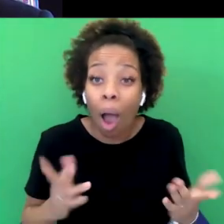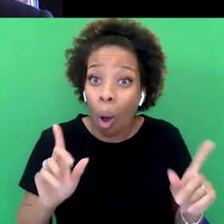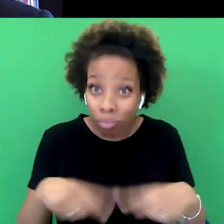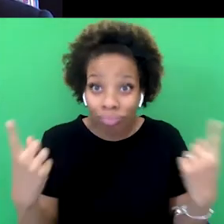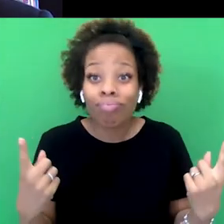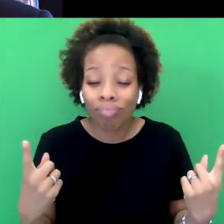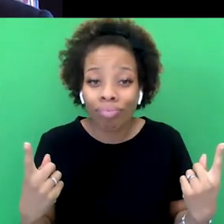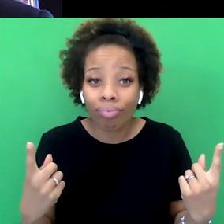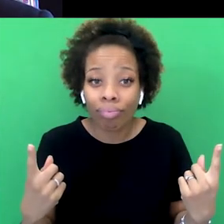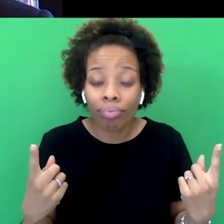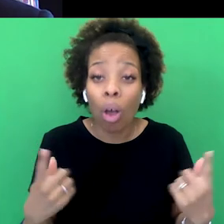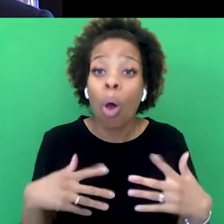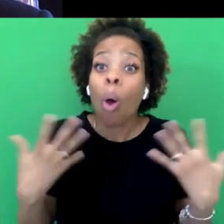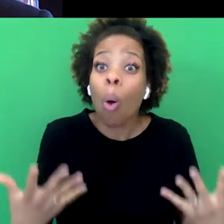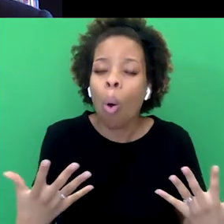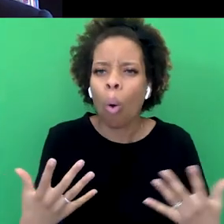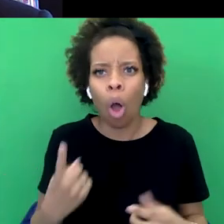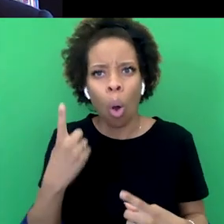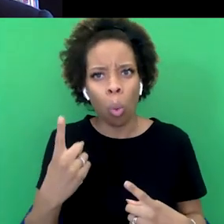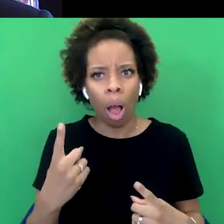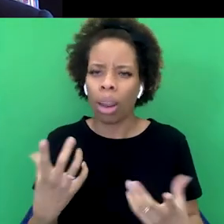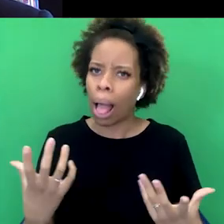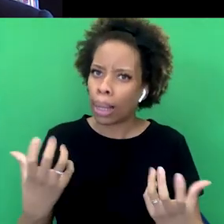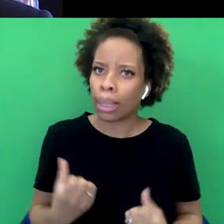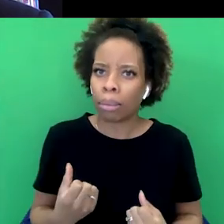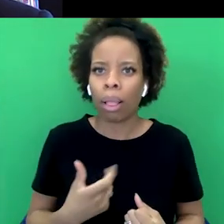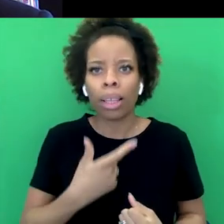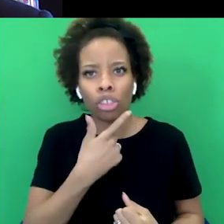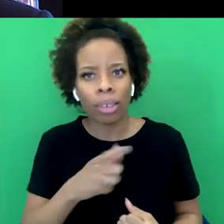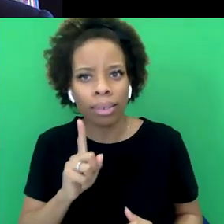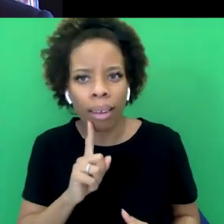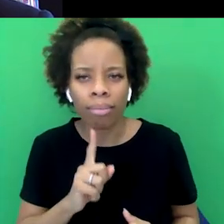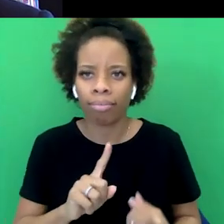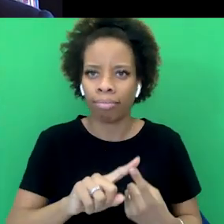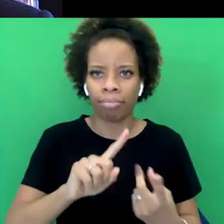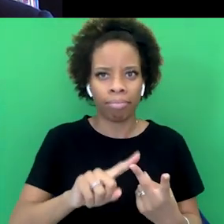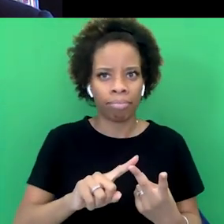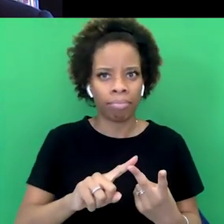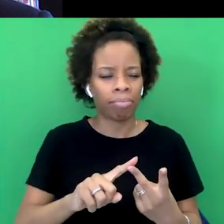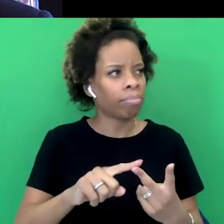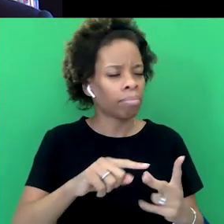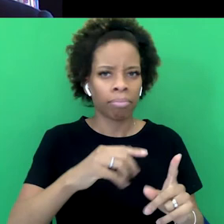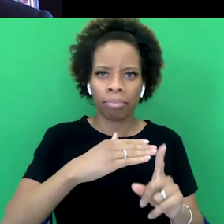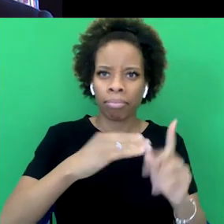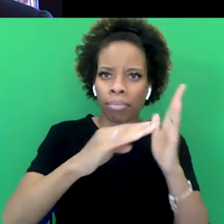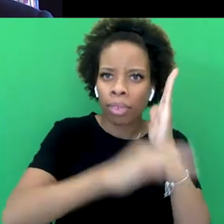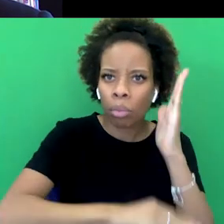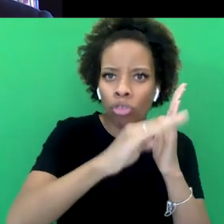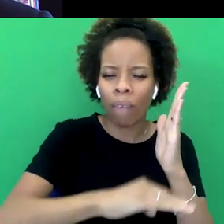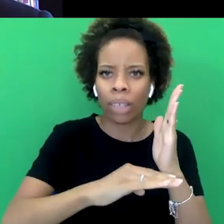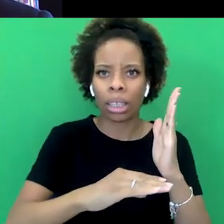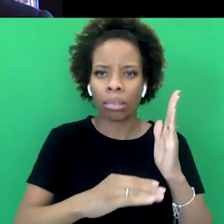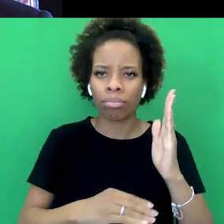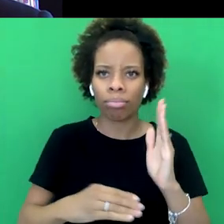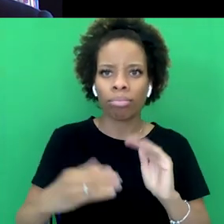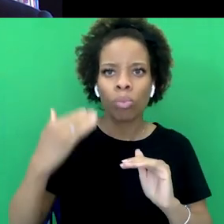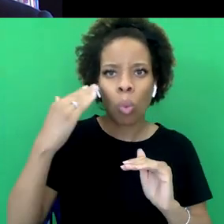one acceptable race, one acceptable gender, one acceptable demographic that was vested with authority, which is like white posh men.